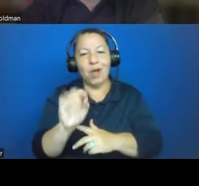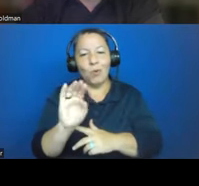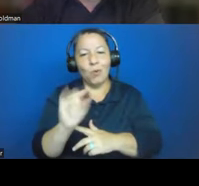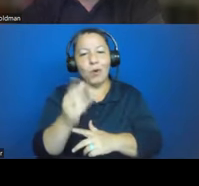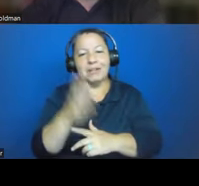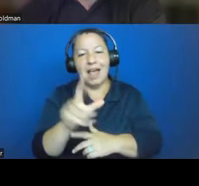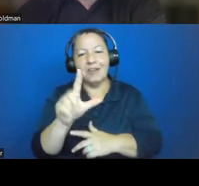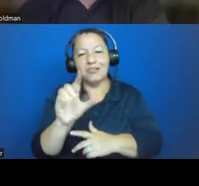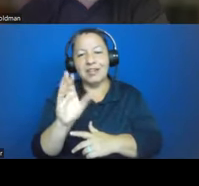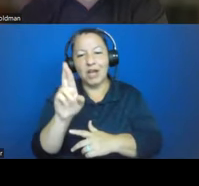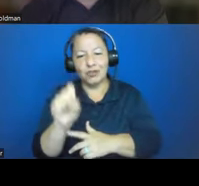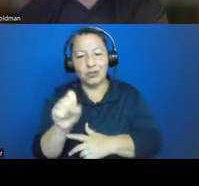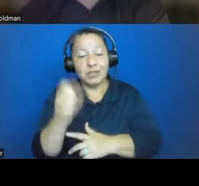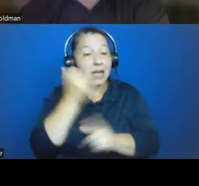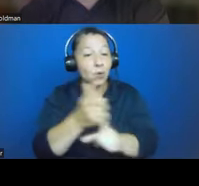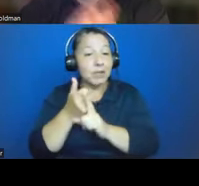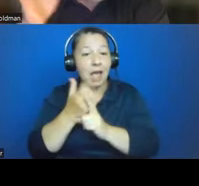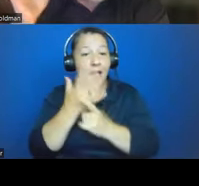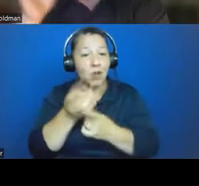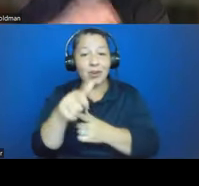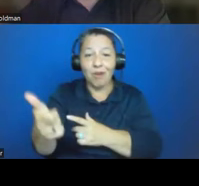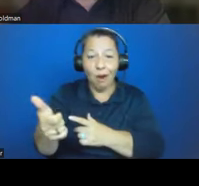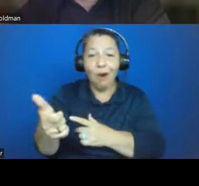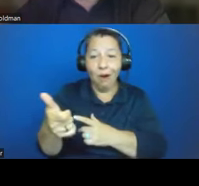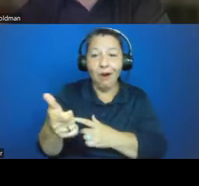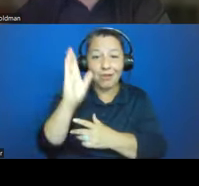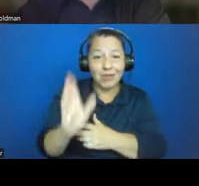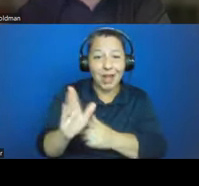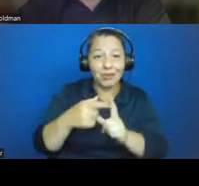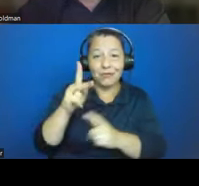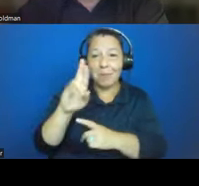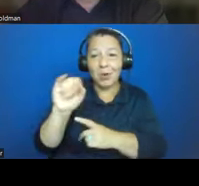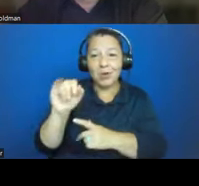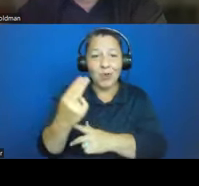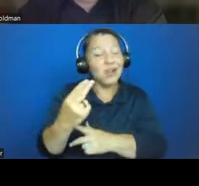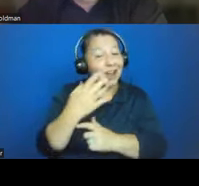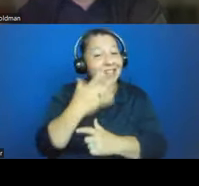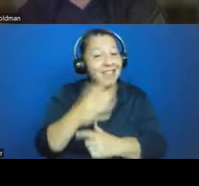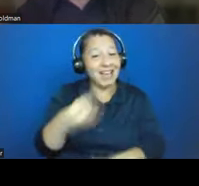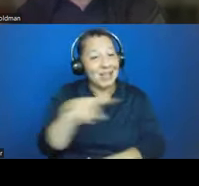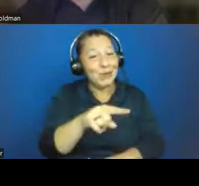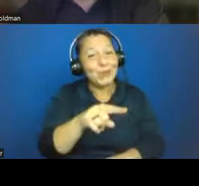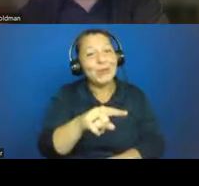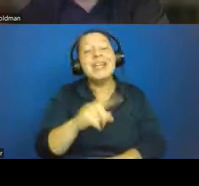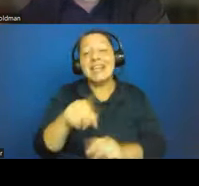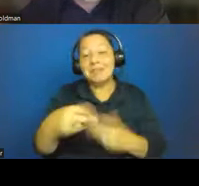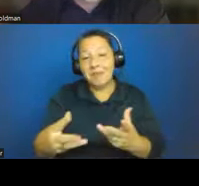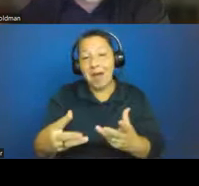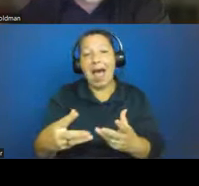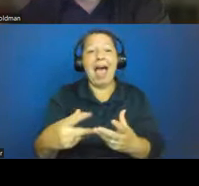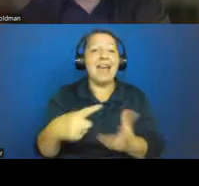If you are interested in other lectures with Chris, Chris, you're in luck. He's giving an archaeological